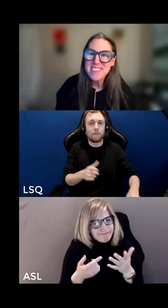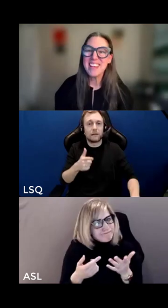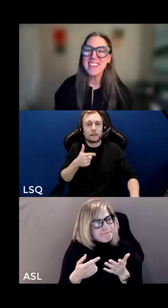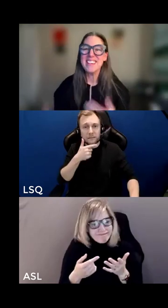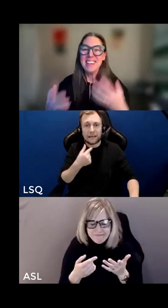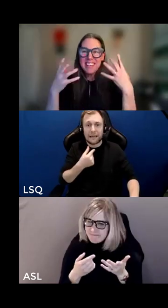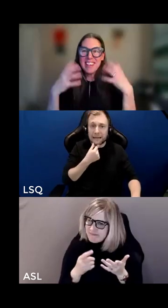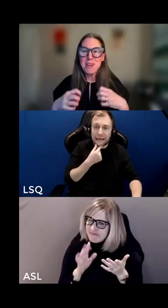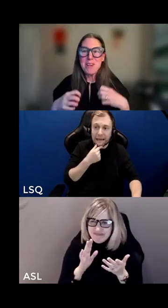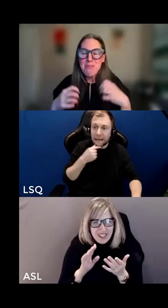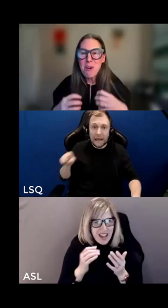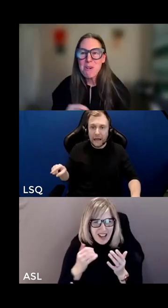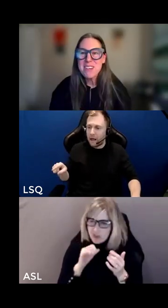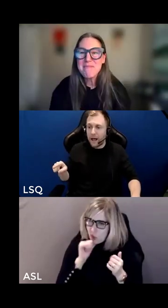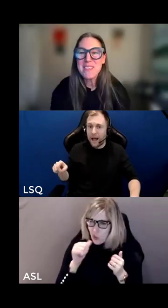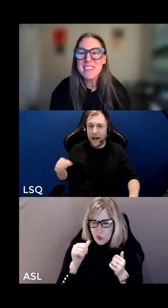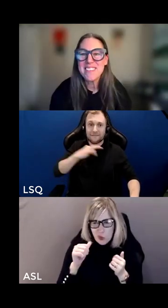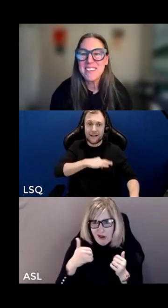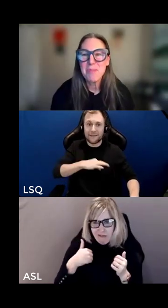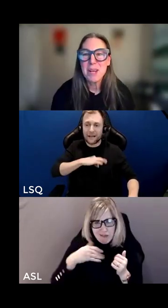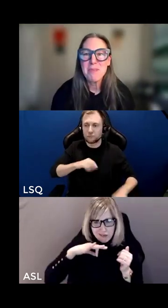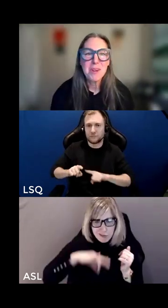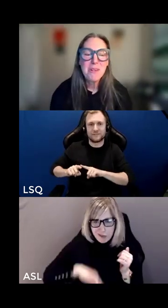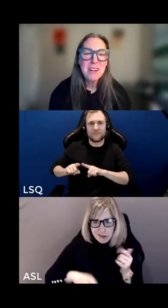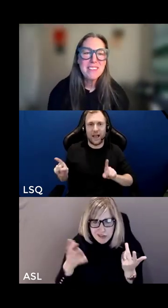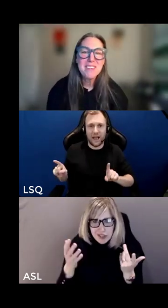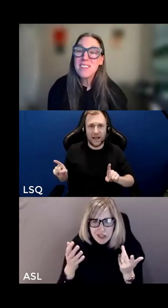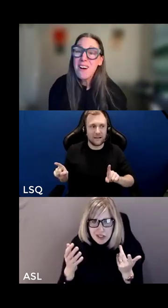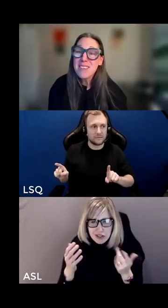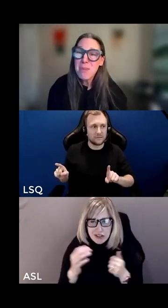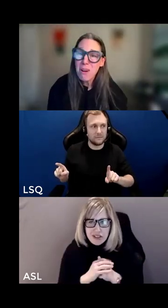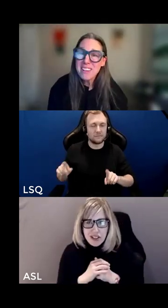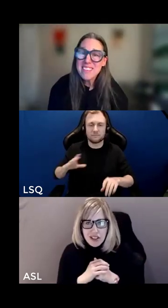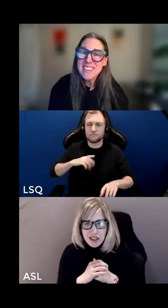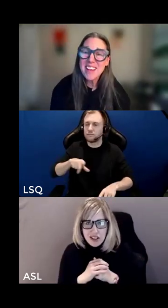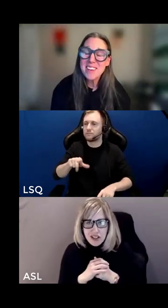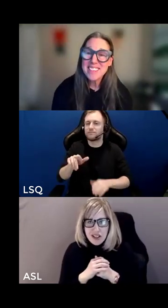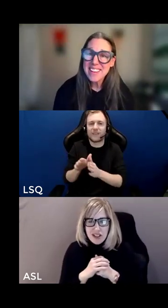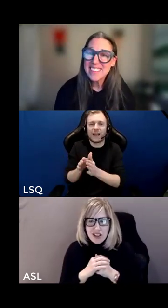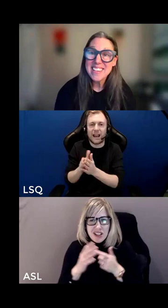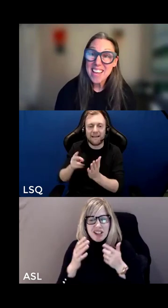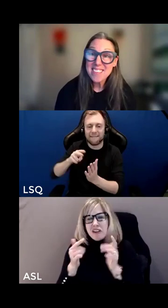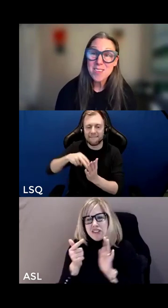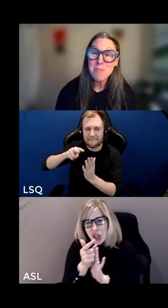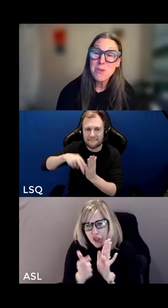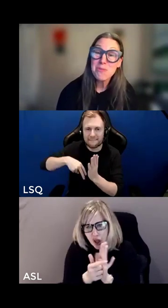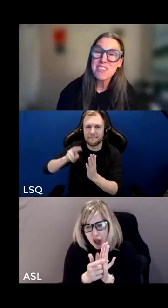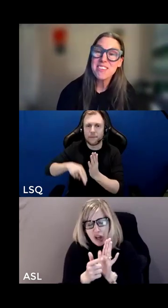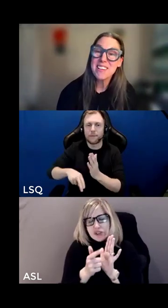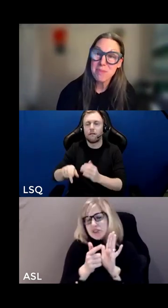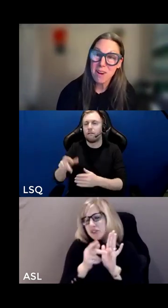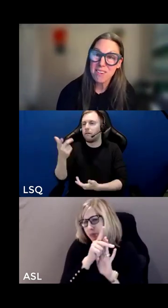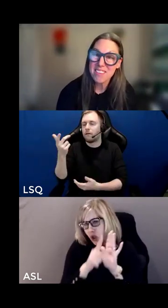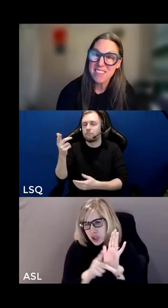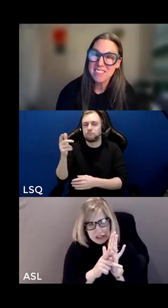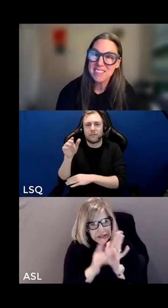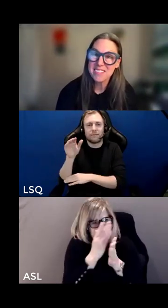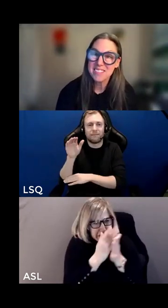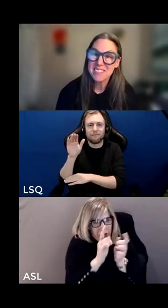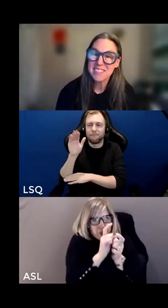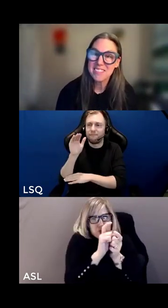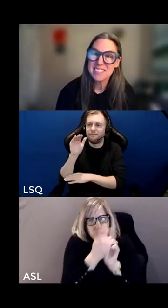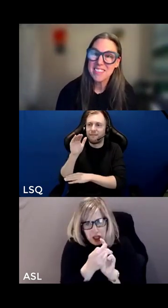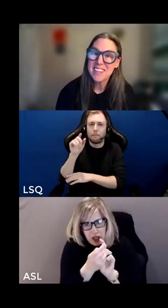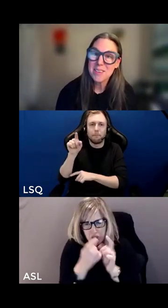books and movies that bring forward positions on the bottom of the coin there's laws and policies that are changing yes these are beautiful signs of progress